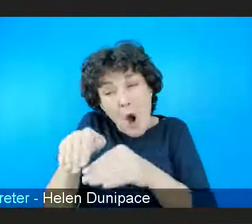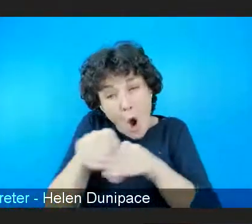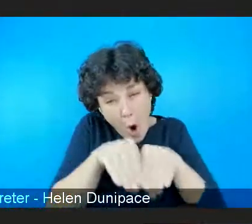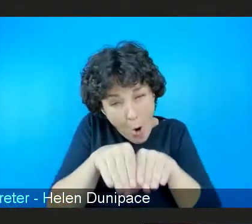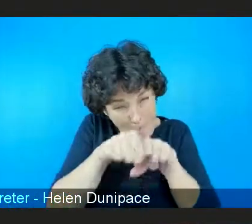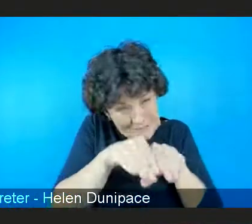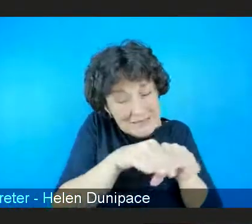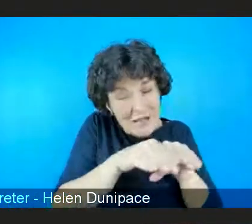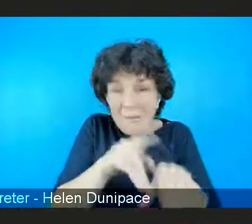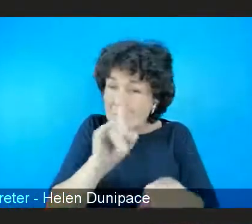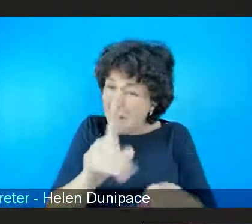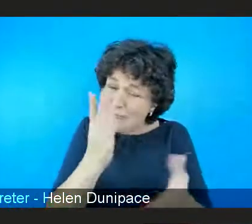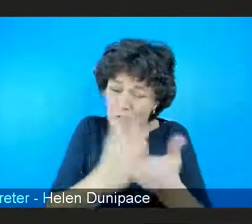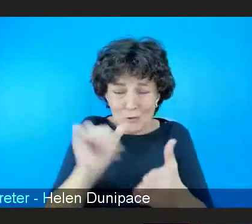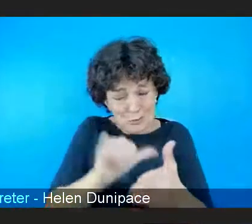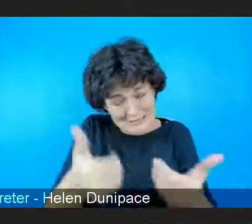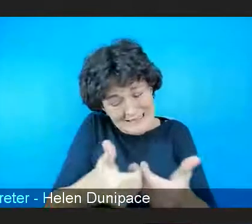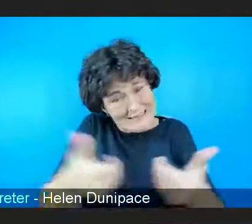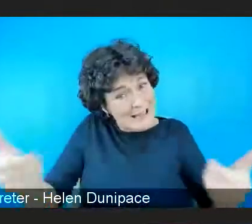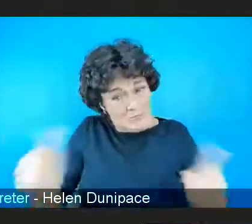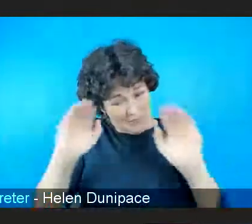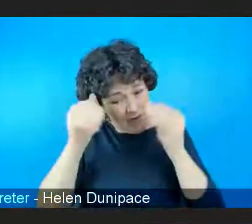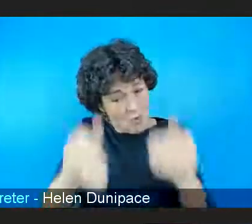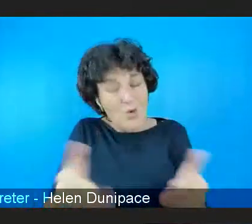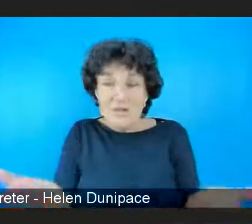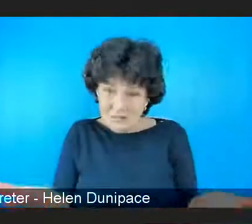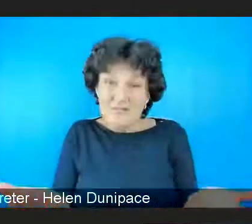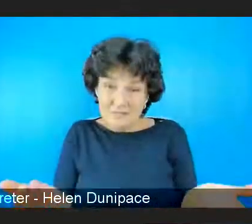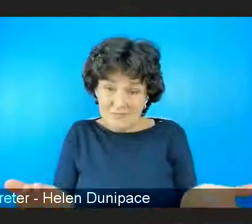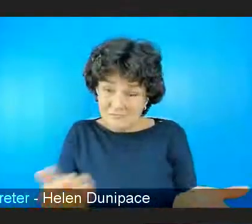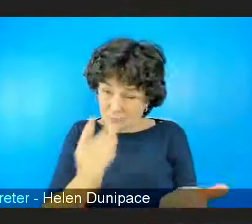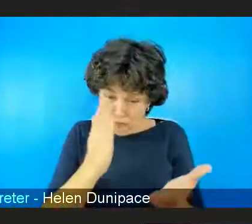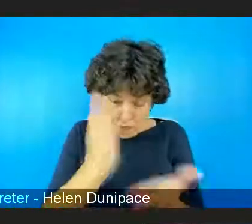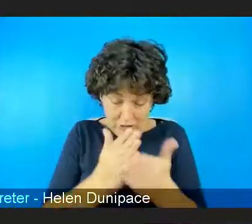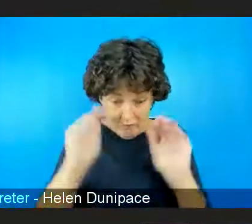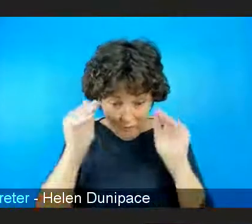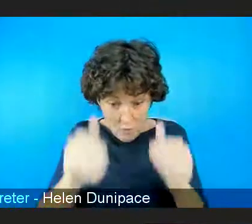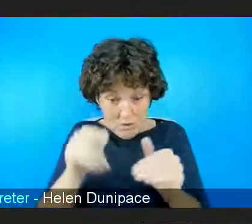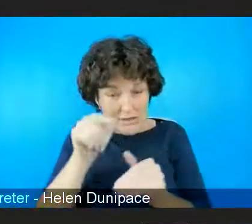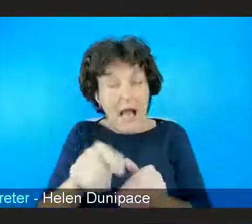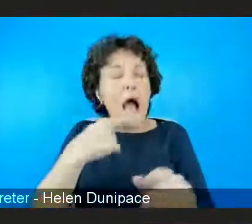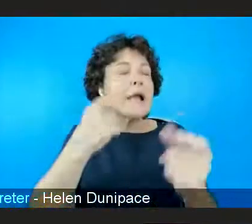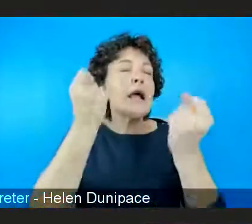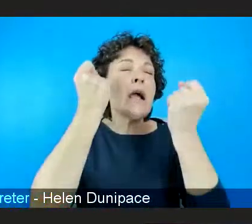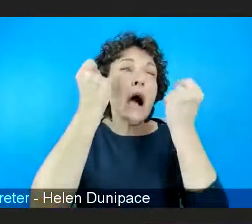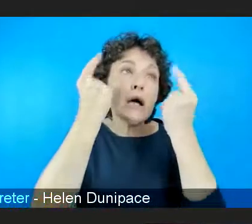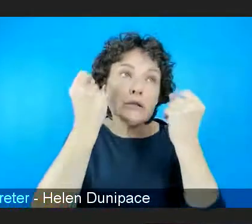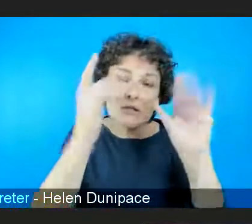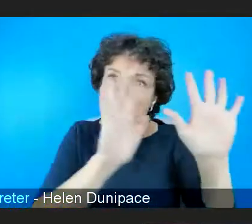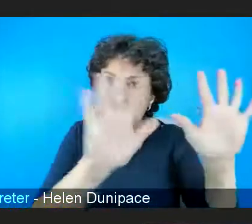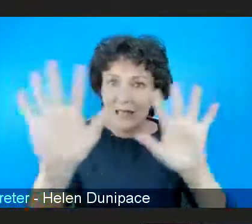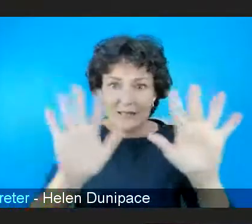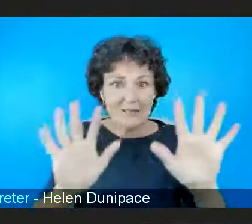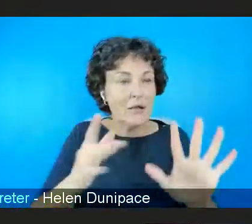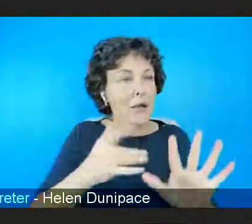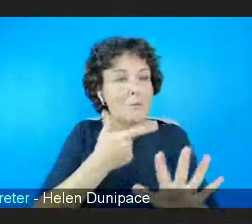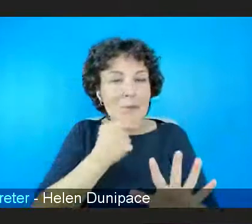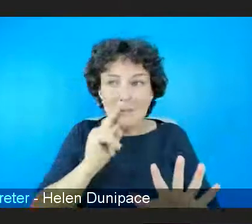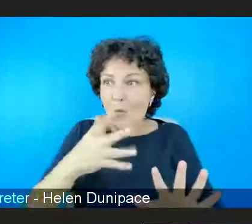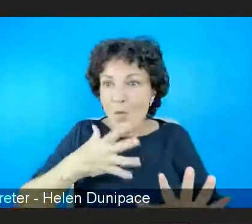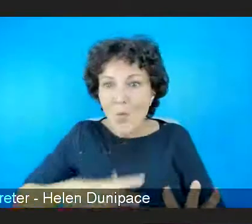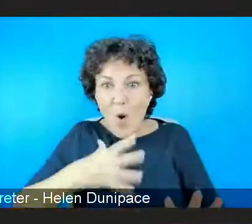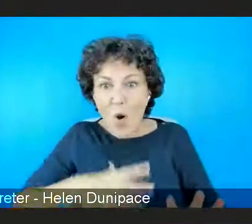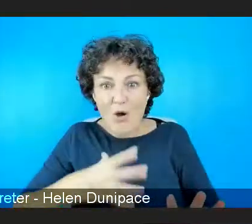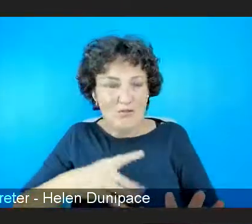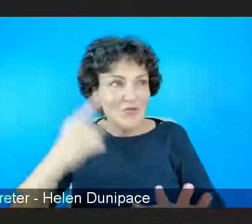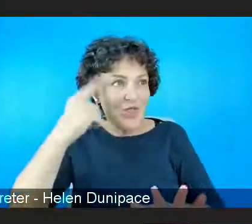and not, I understand the temptation to reach for these other ways of talking